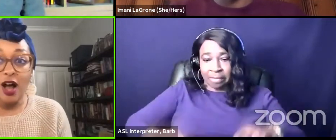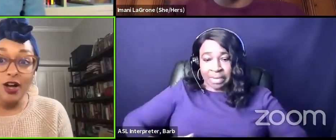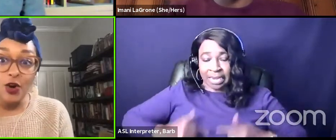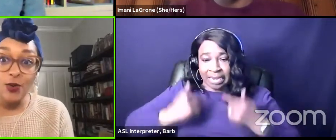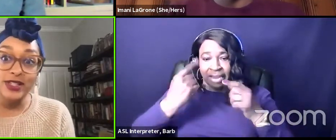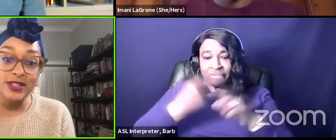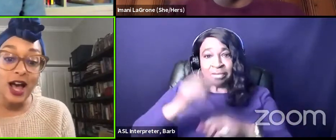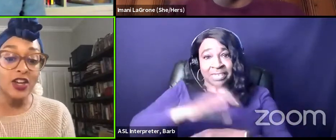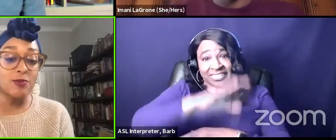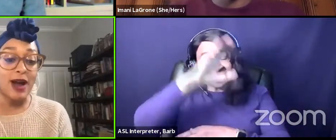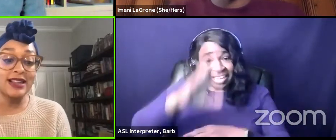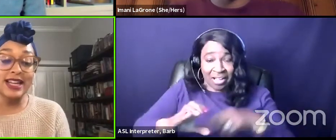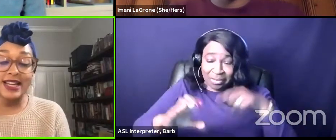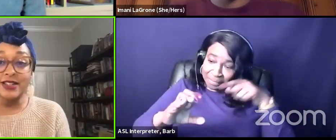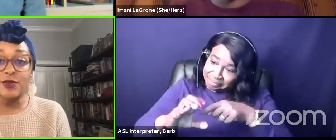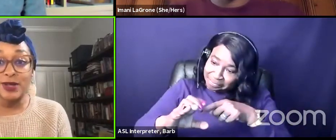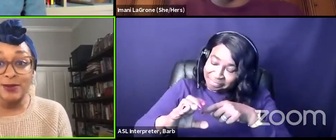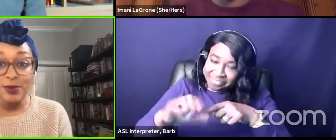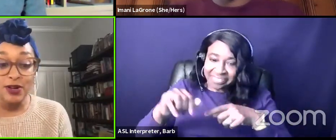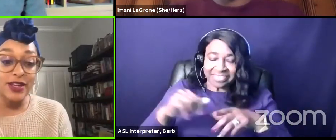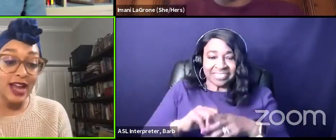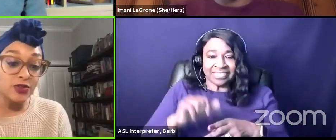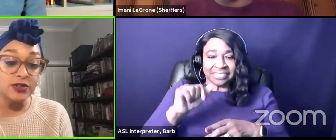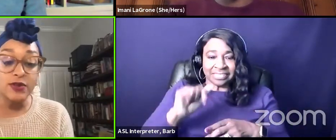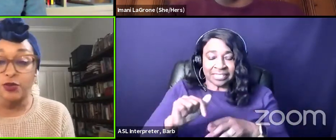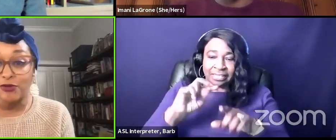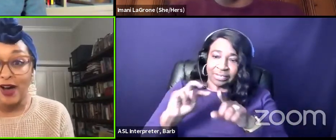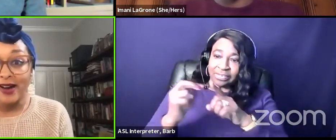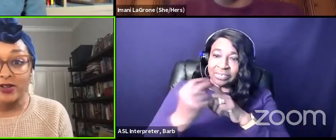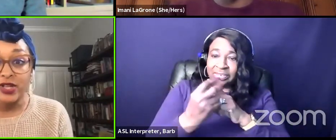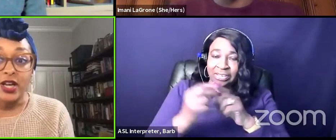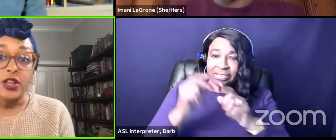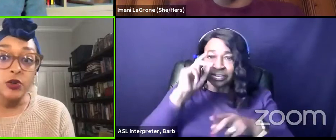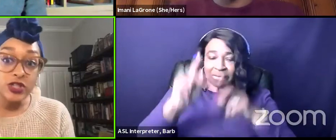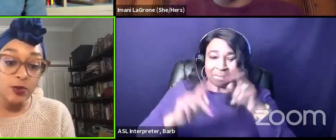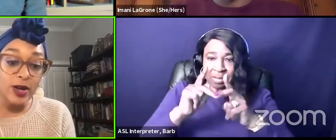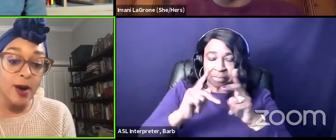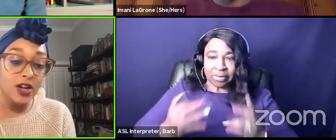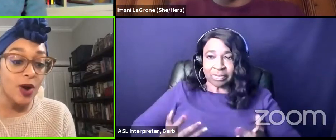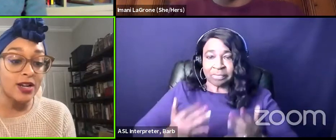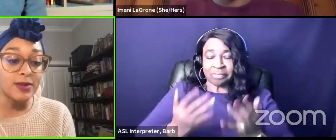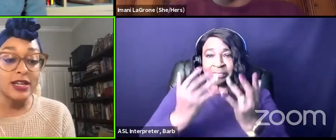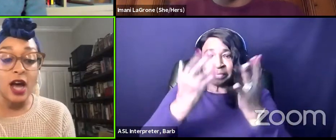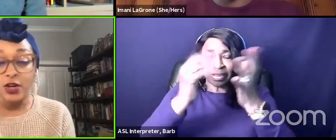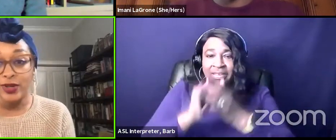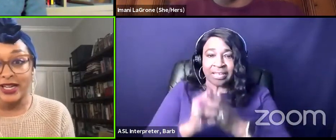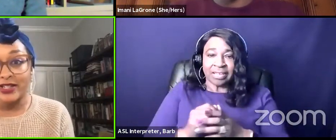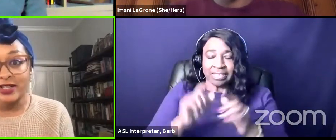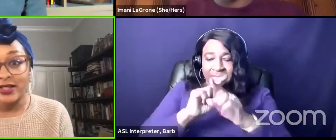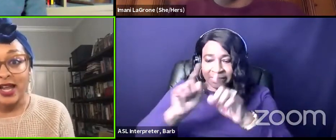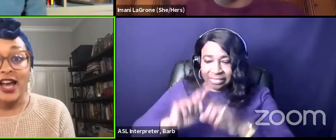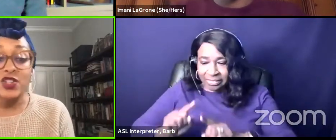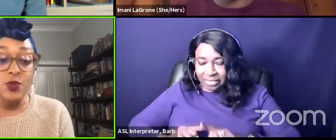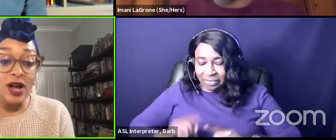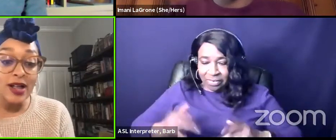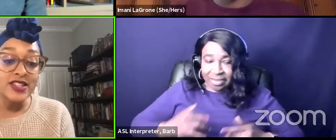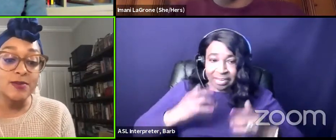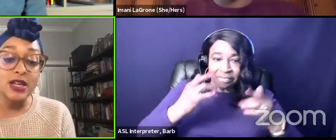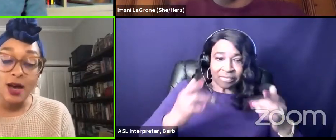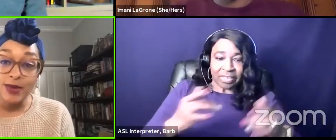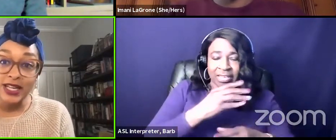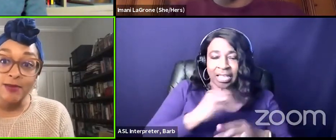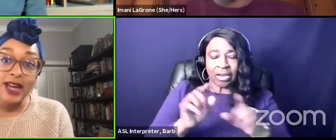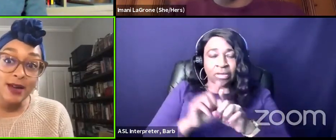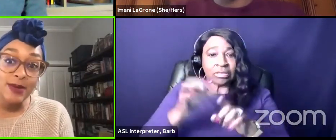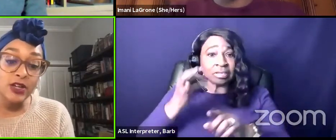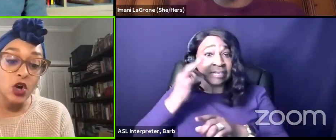known as chicago which is the occupied lands of the people of the council of the three fires the ojibwe potawatomi and ottawa nations as well as